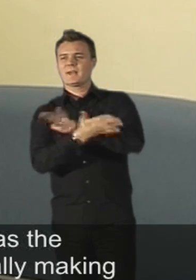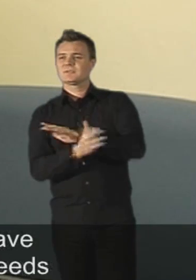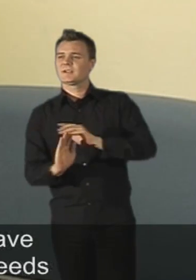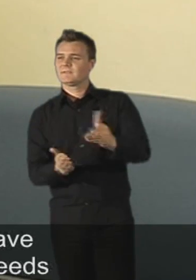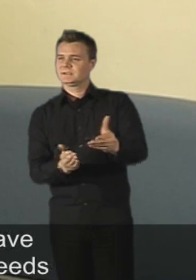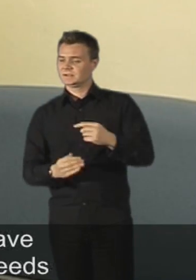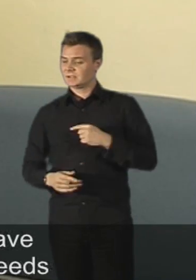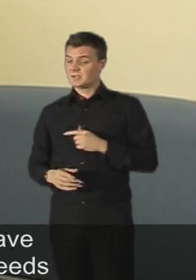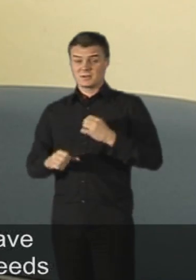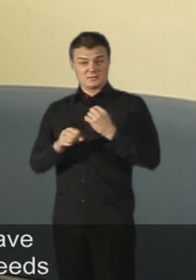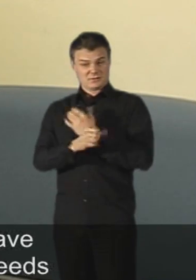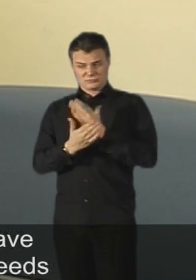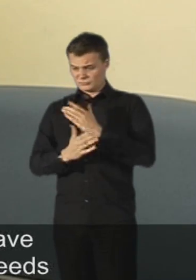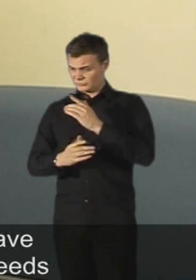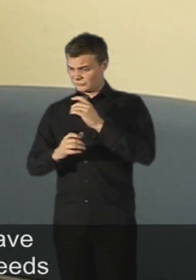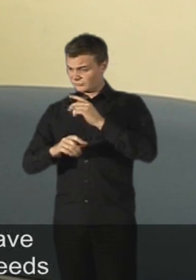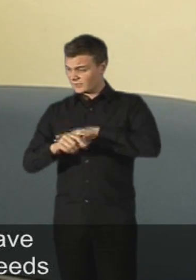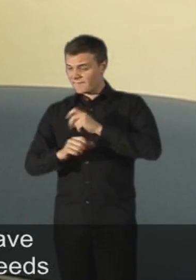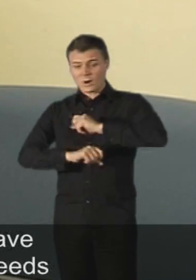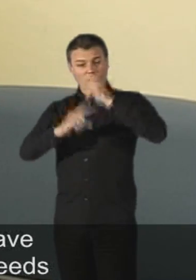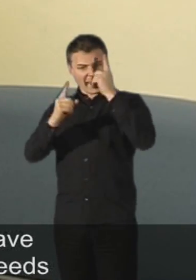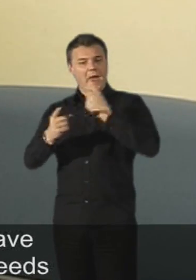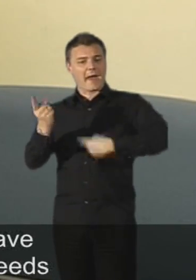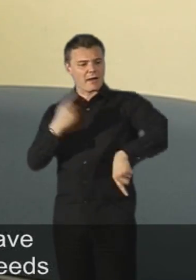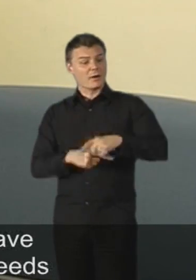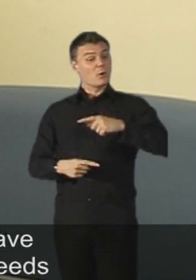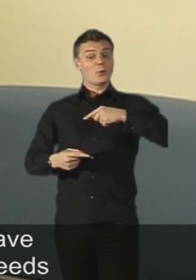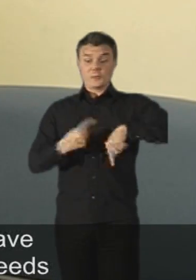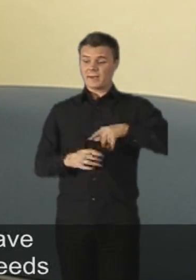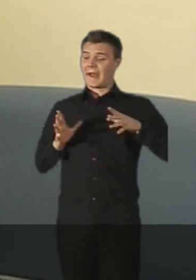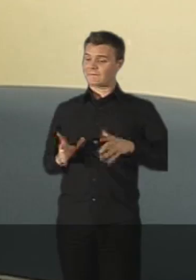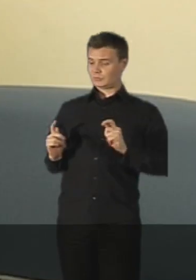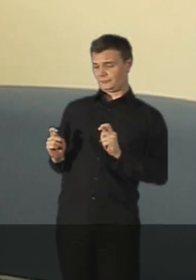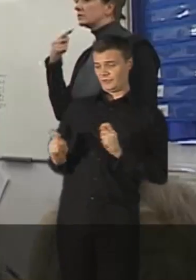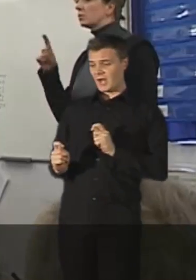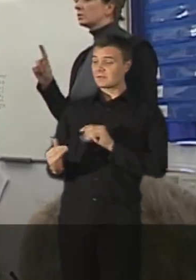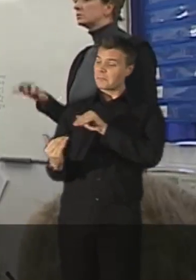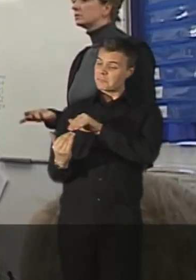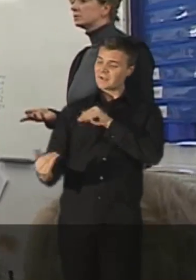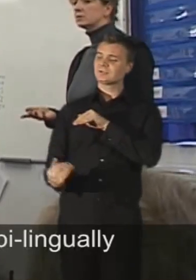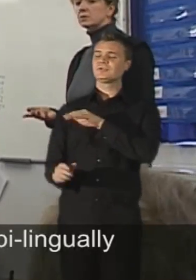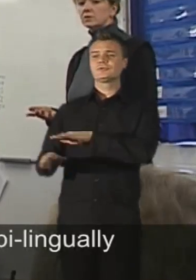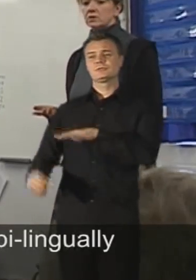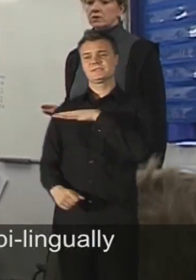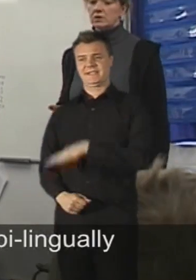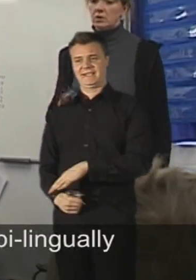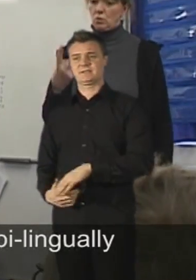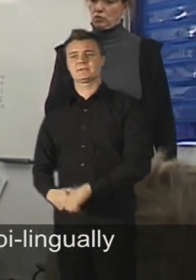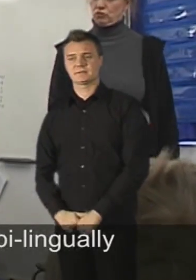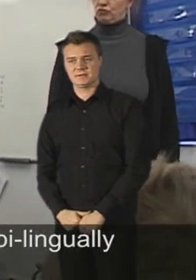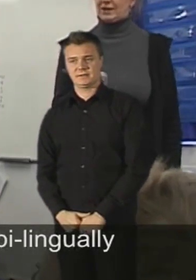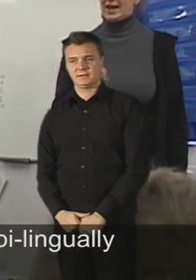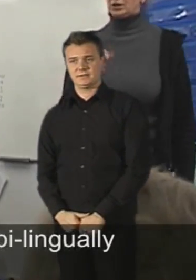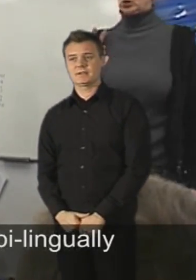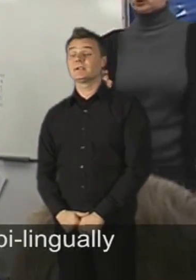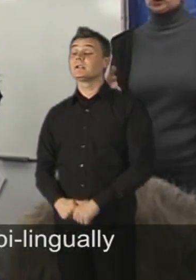generally making staff aware around the school that we have to change what we do to meet the needs of the children. At Cottingley, deaf pupils are